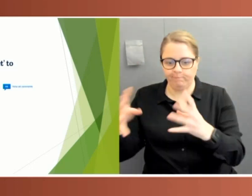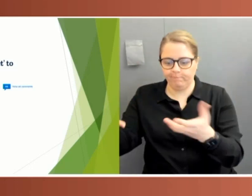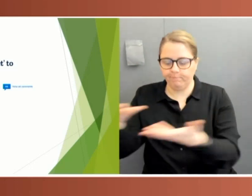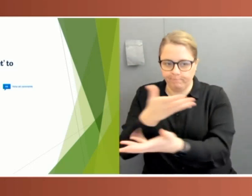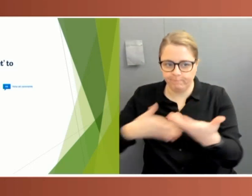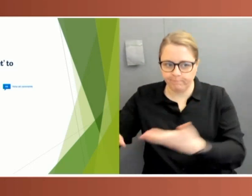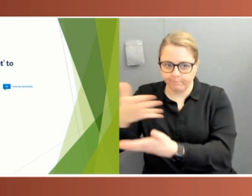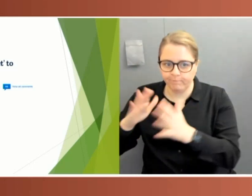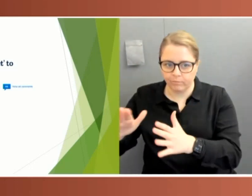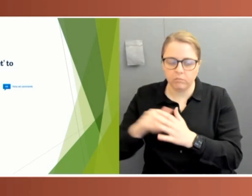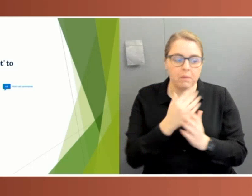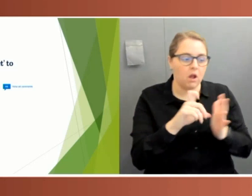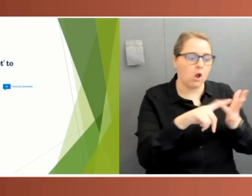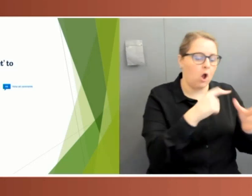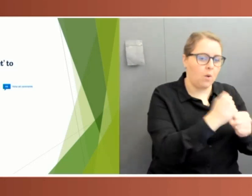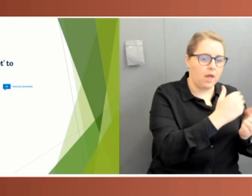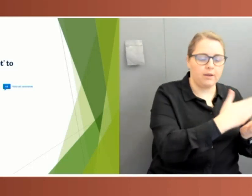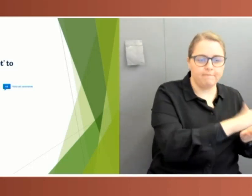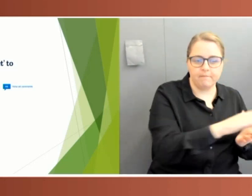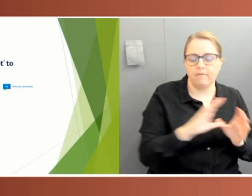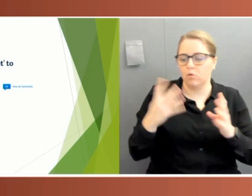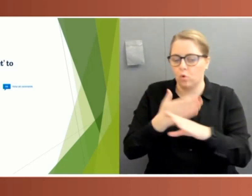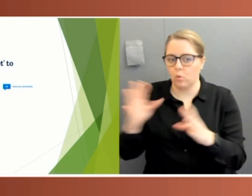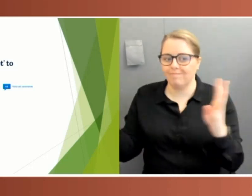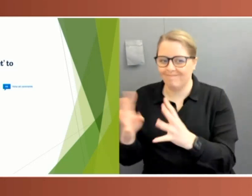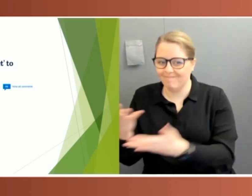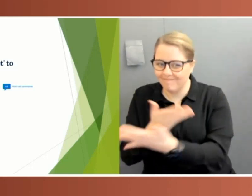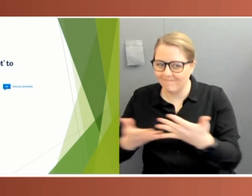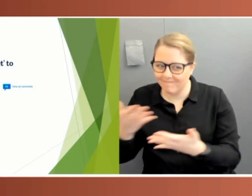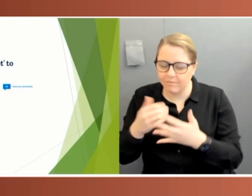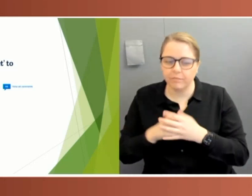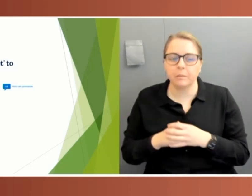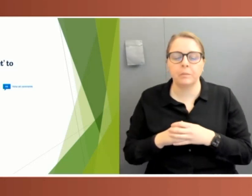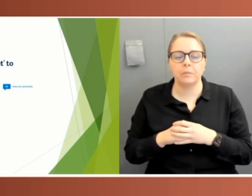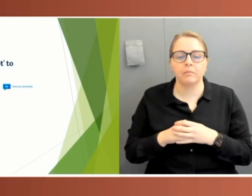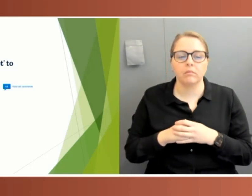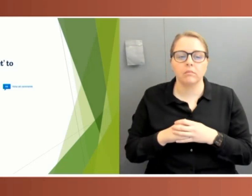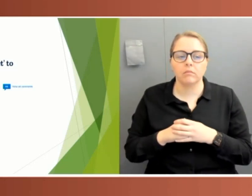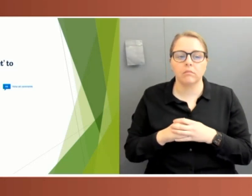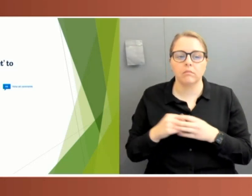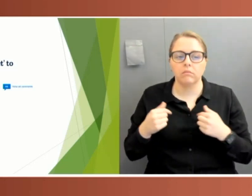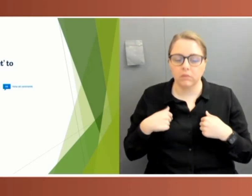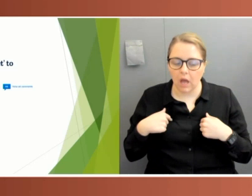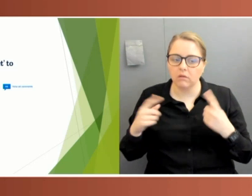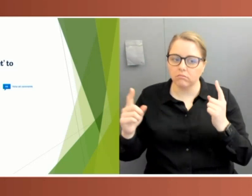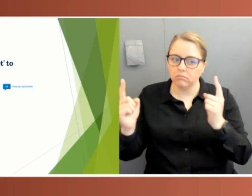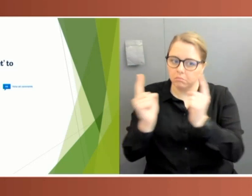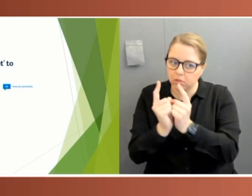National Cabinet was quick and agile. It met regularly, often multiple times a week, and did so online, so avoiding the need and the time for travel.